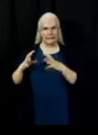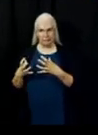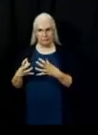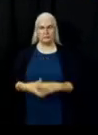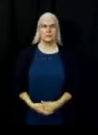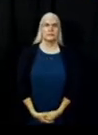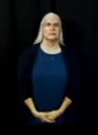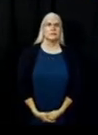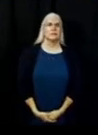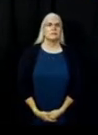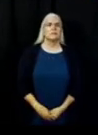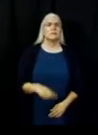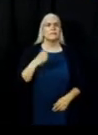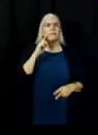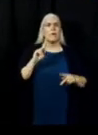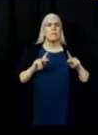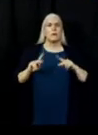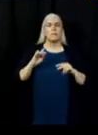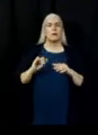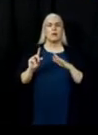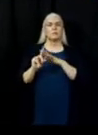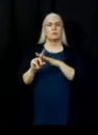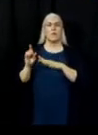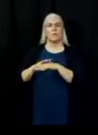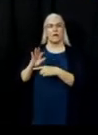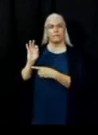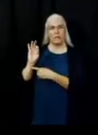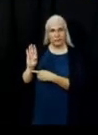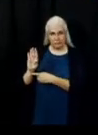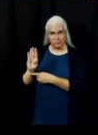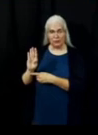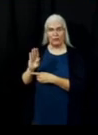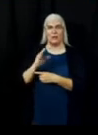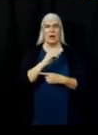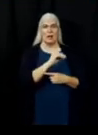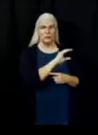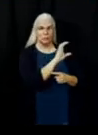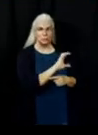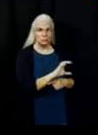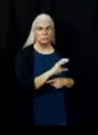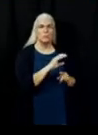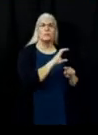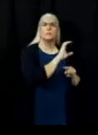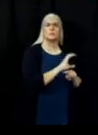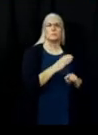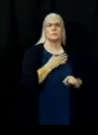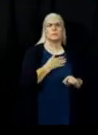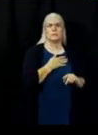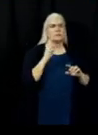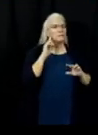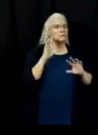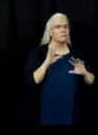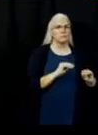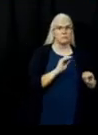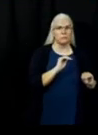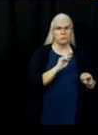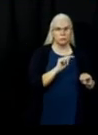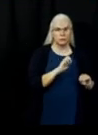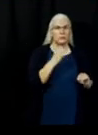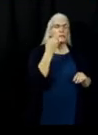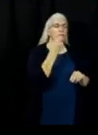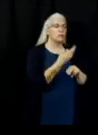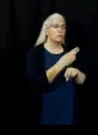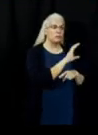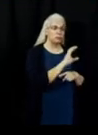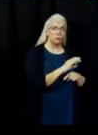For those of you on Zoom, we ask that you please mute your microphones and place your questions in the chat box. For those of you on Facebook, please